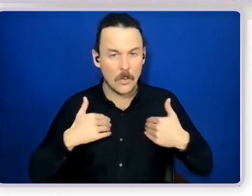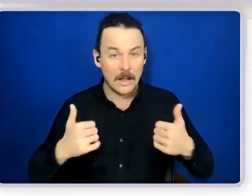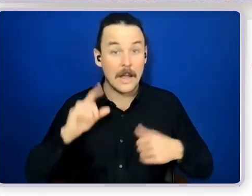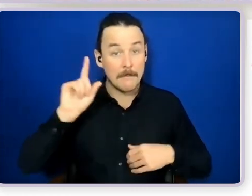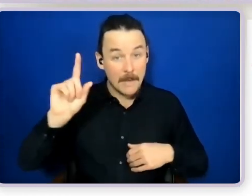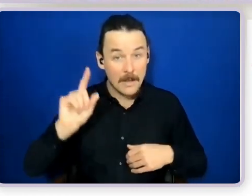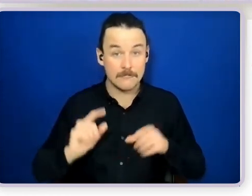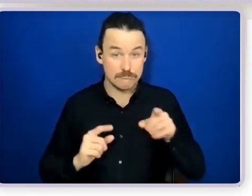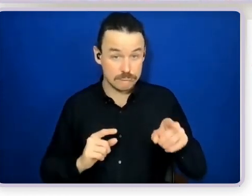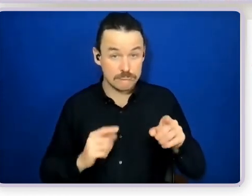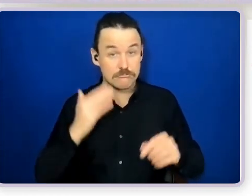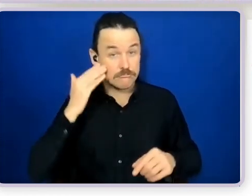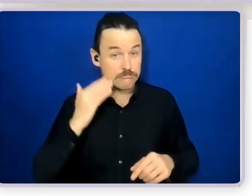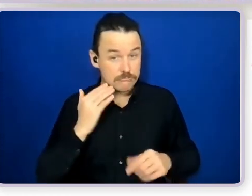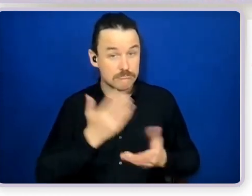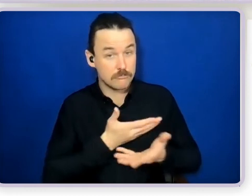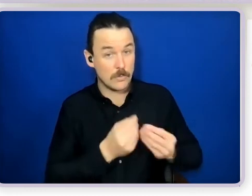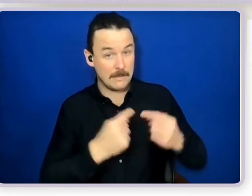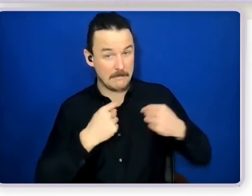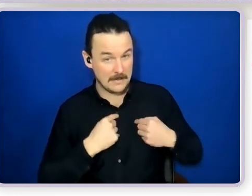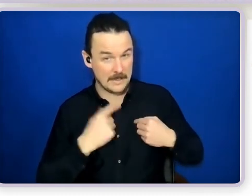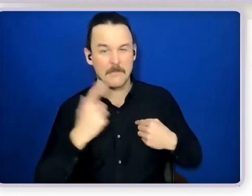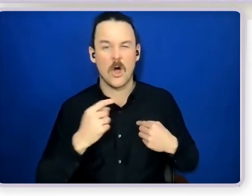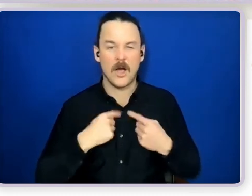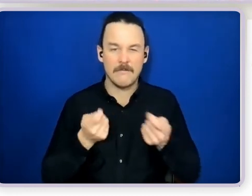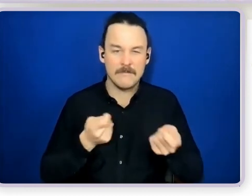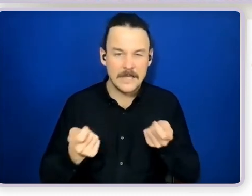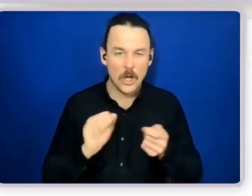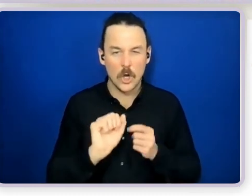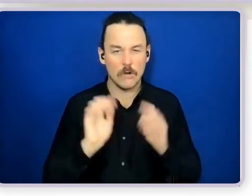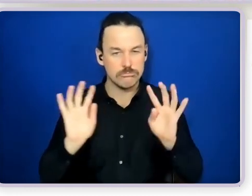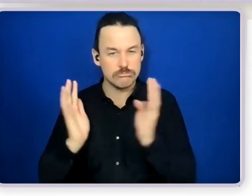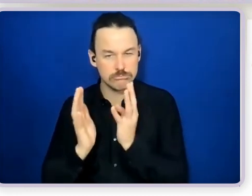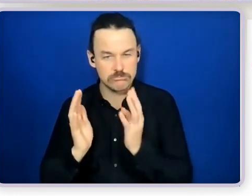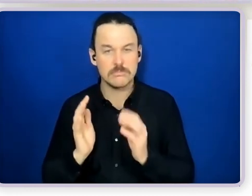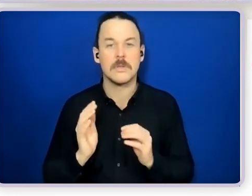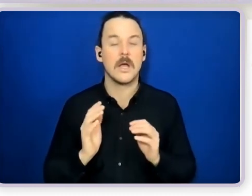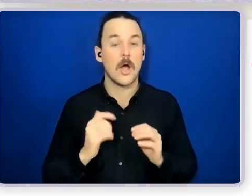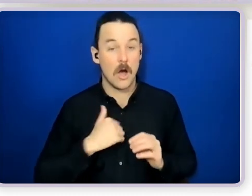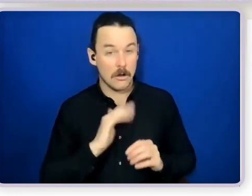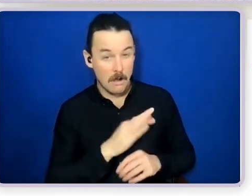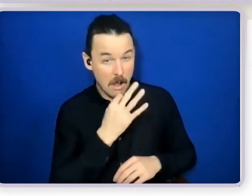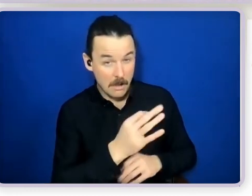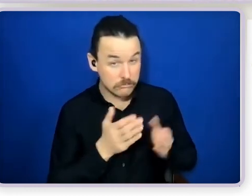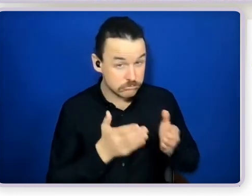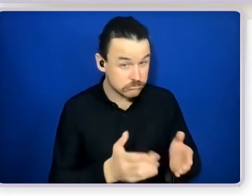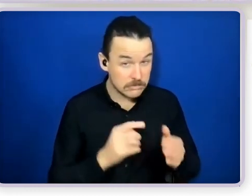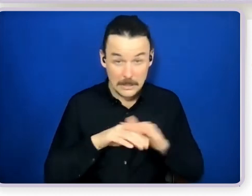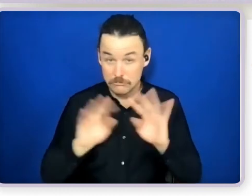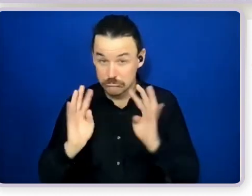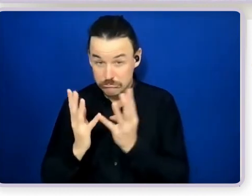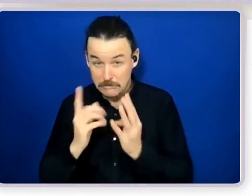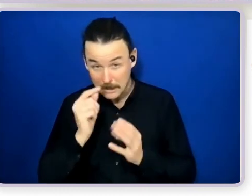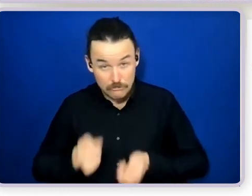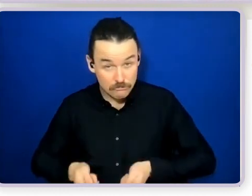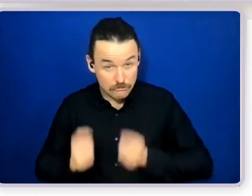as a facilitator of her circle of support about that and I and asked her permission if we could talk about that in her circle she said yes